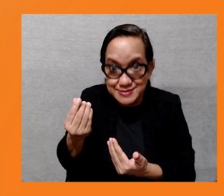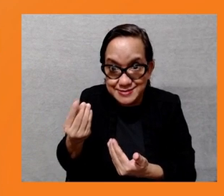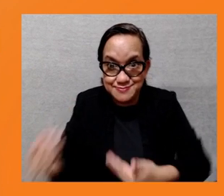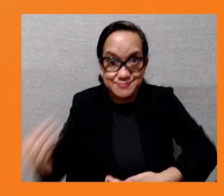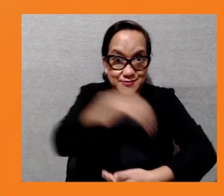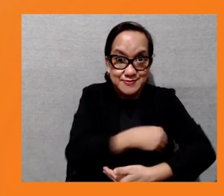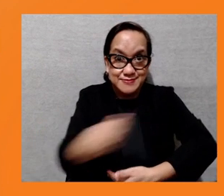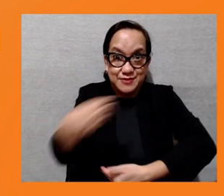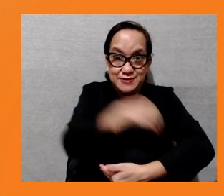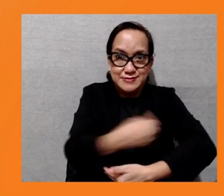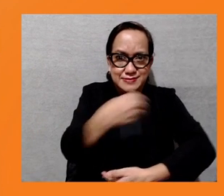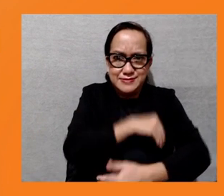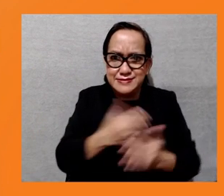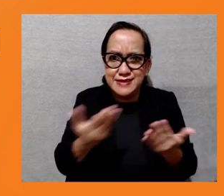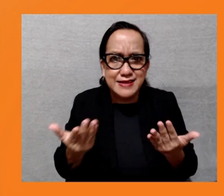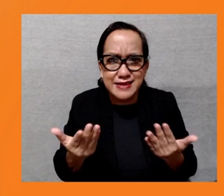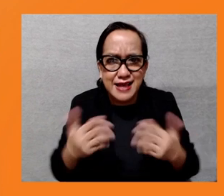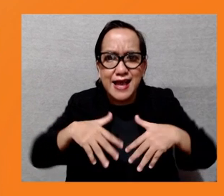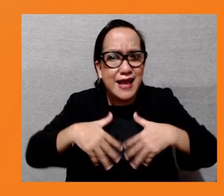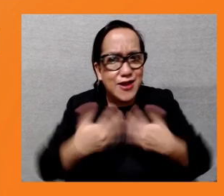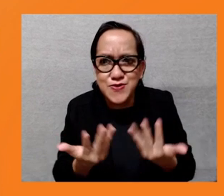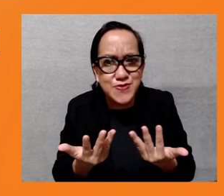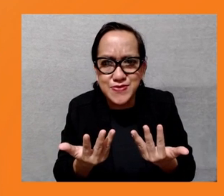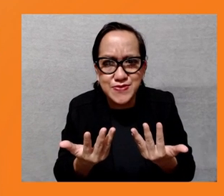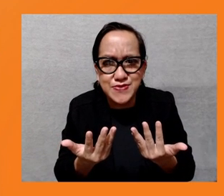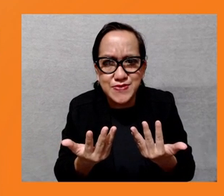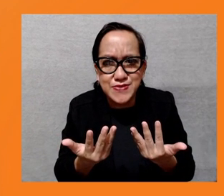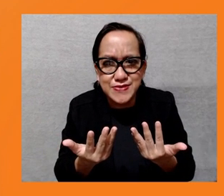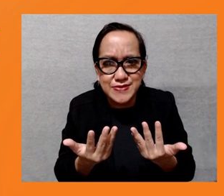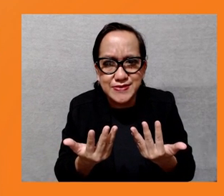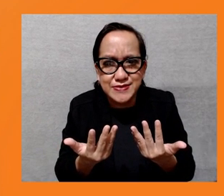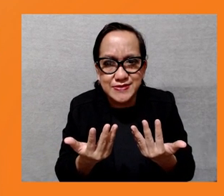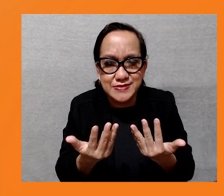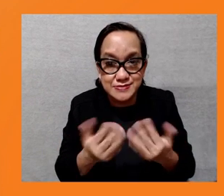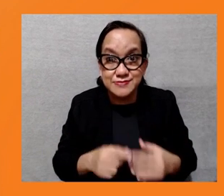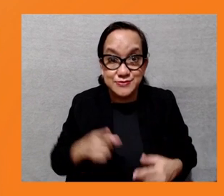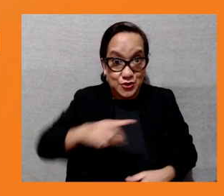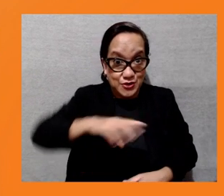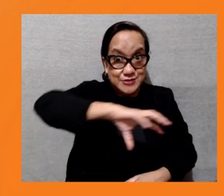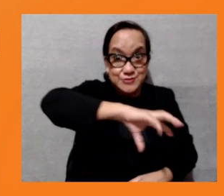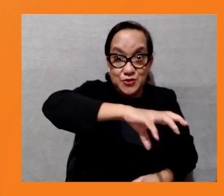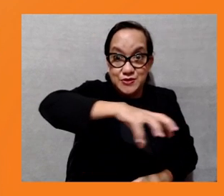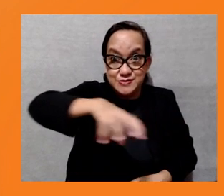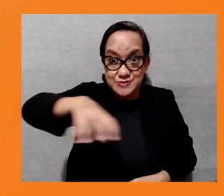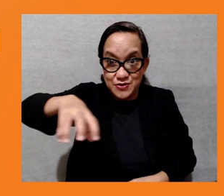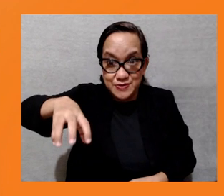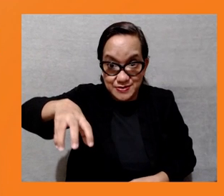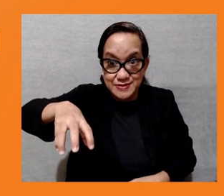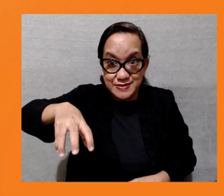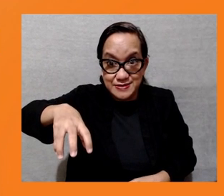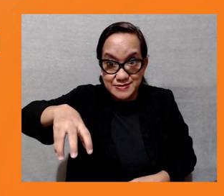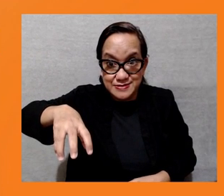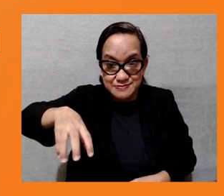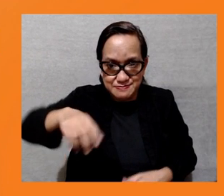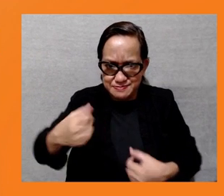of the Kiratpur-Manali-Nusok, a four-lane sub-project under the Accelerating Infrastructure Investment